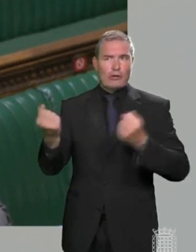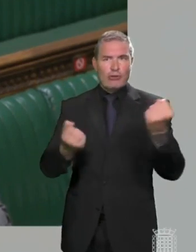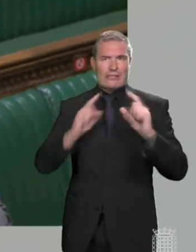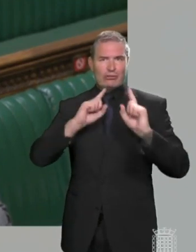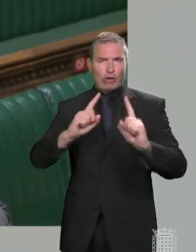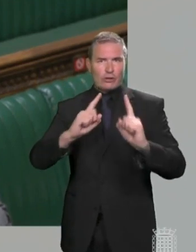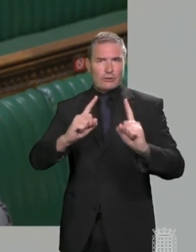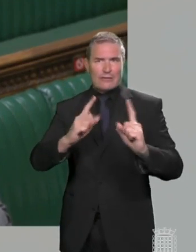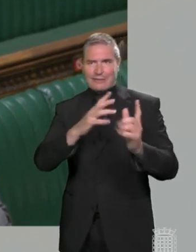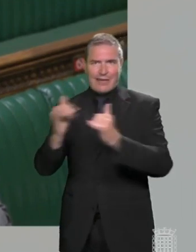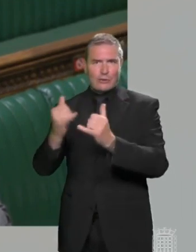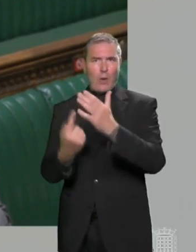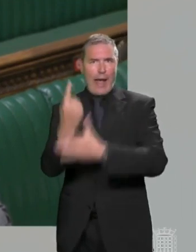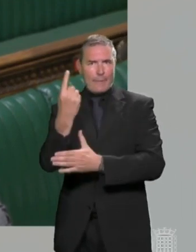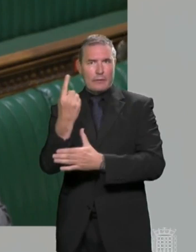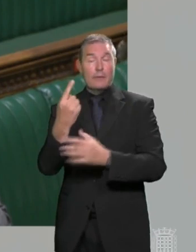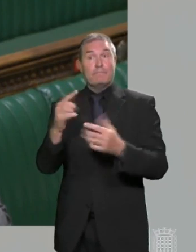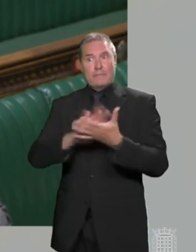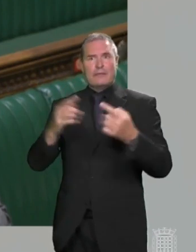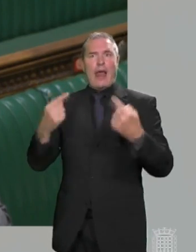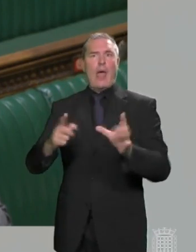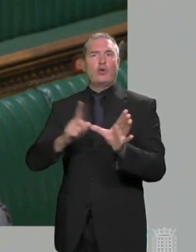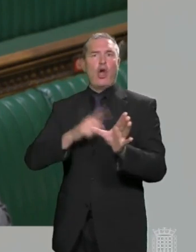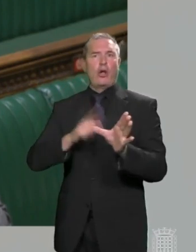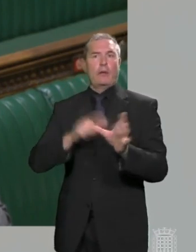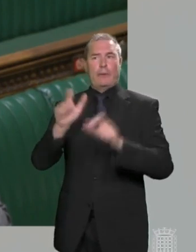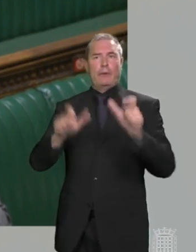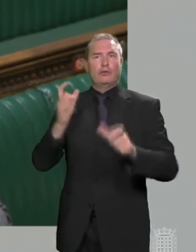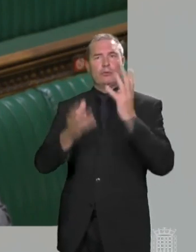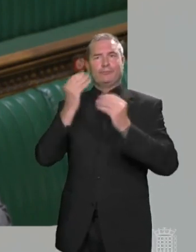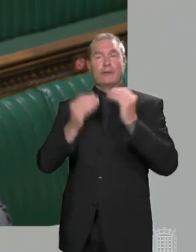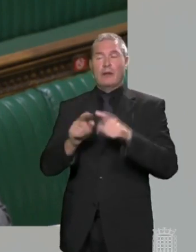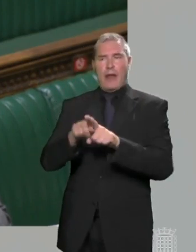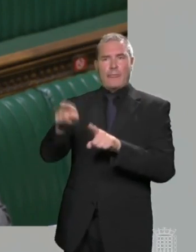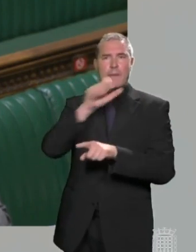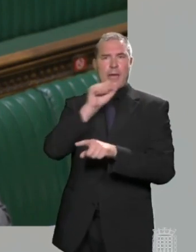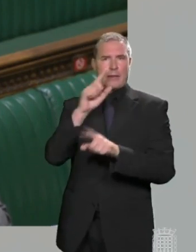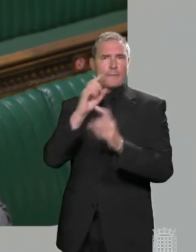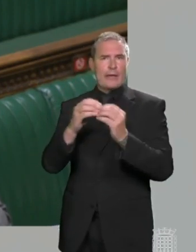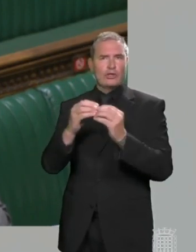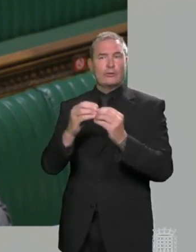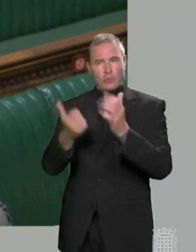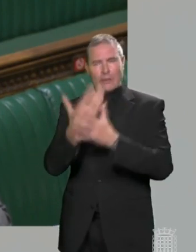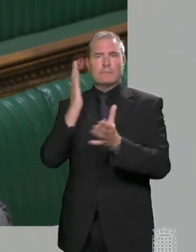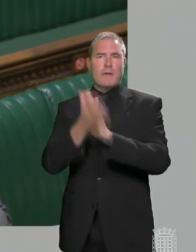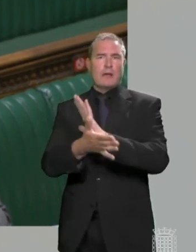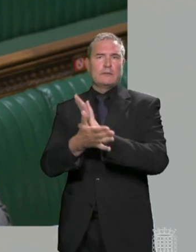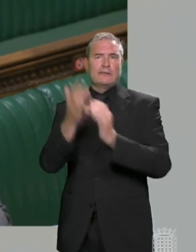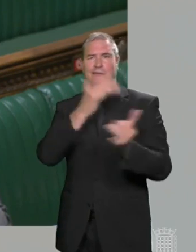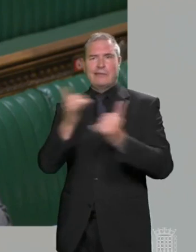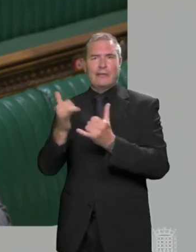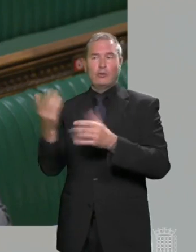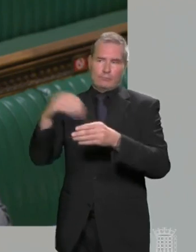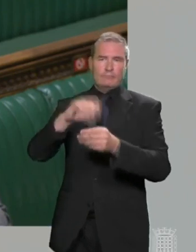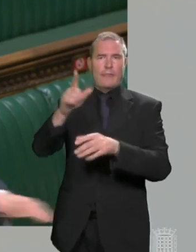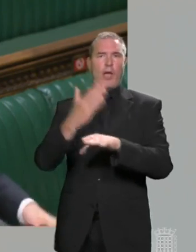testers to allow young people, such as the gentleman she mentioned, to get their driving test done and enable them to